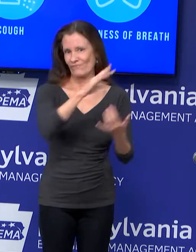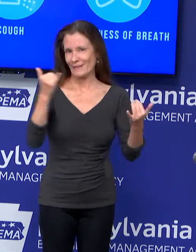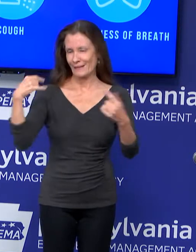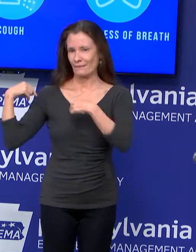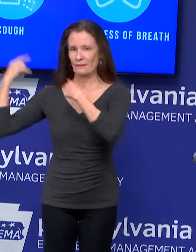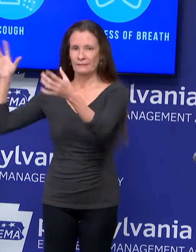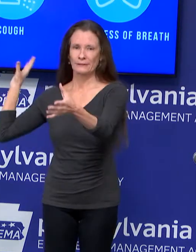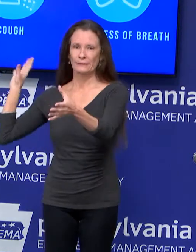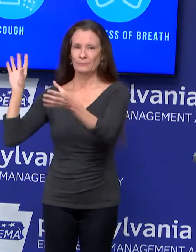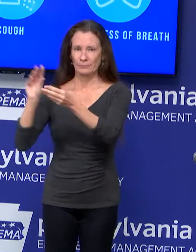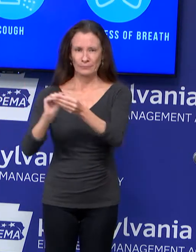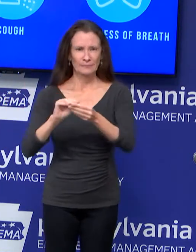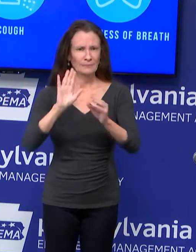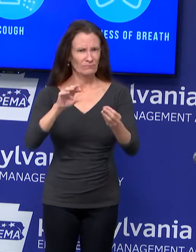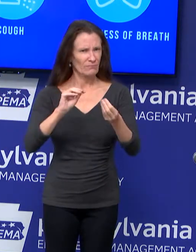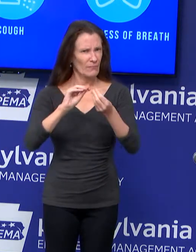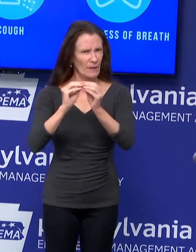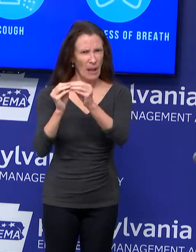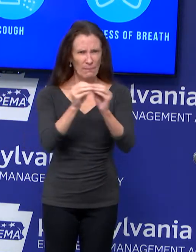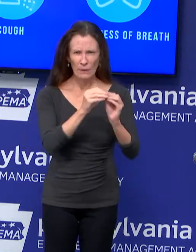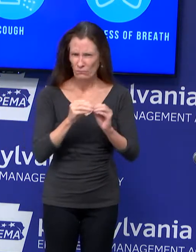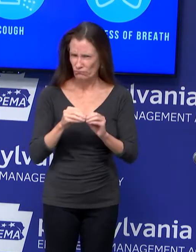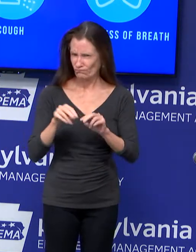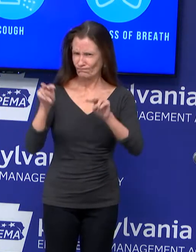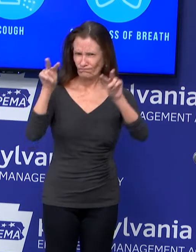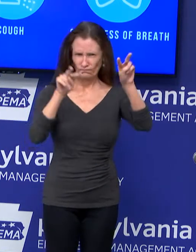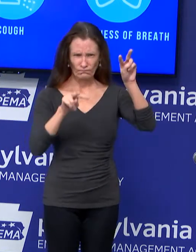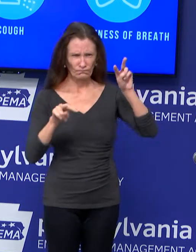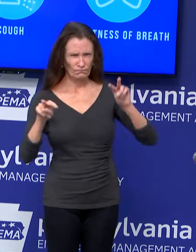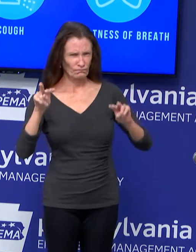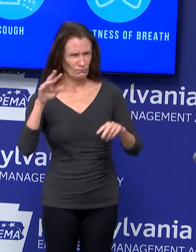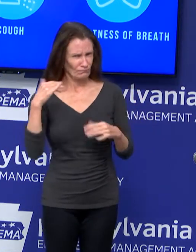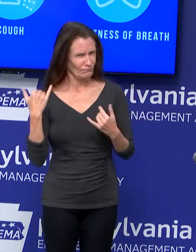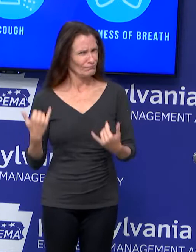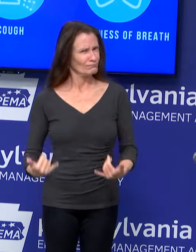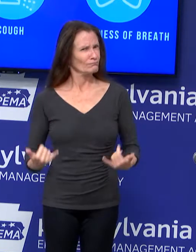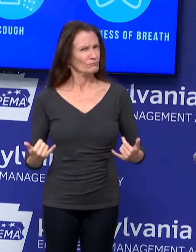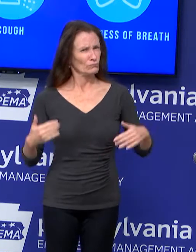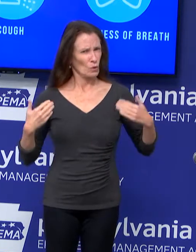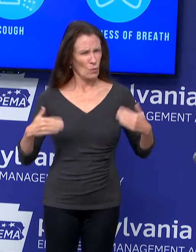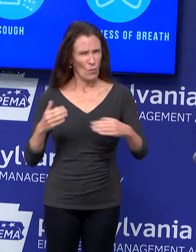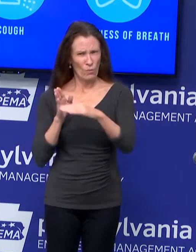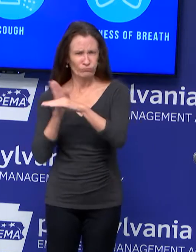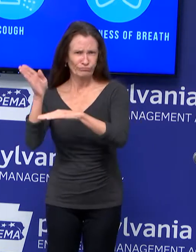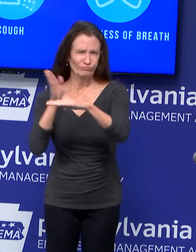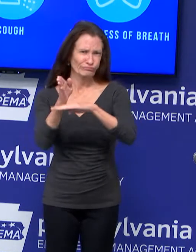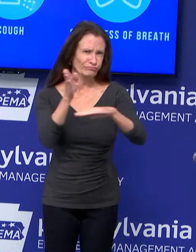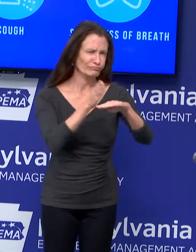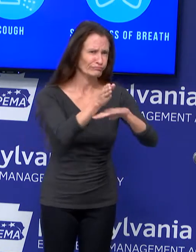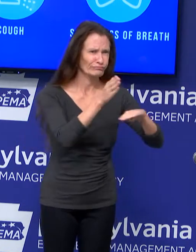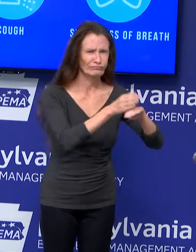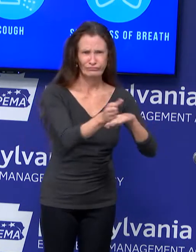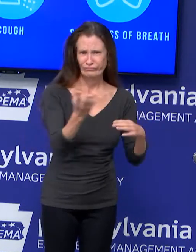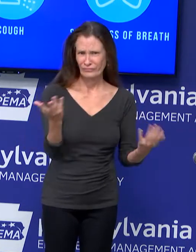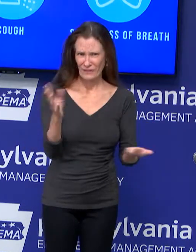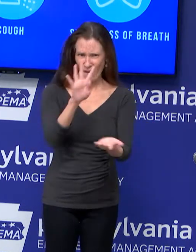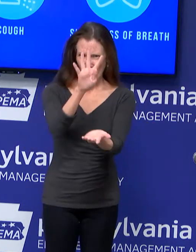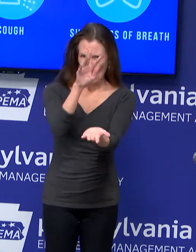shows over the last number of days, this includes more than 4,000 new cases reported on Saturday.